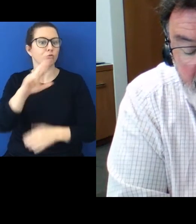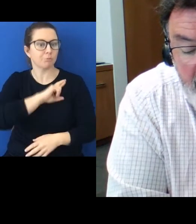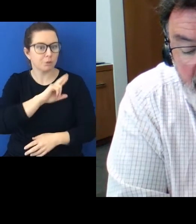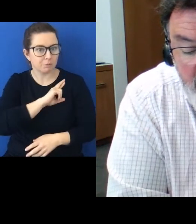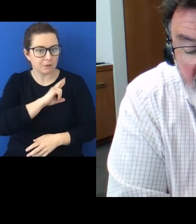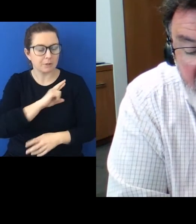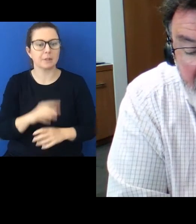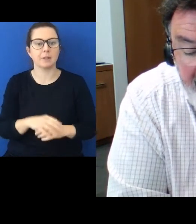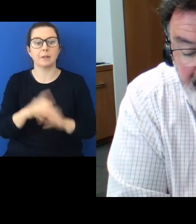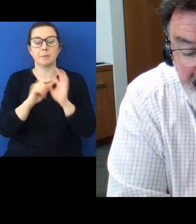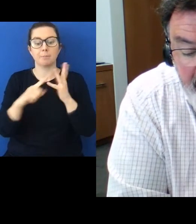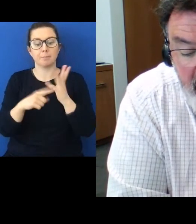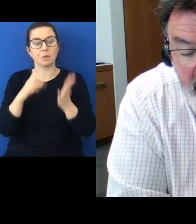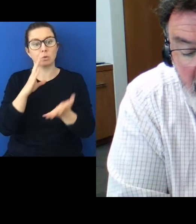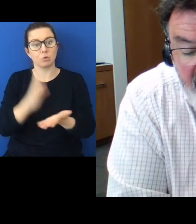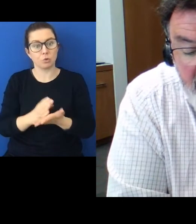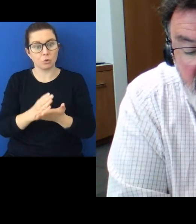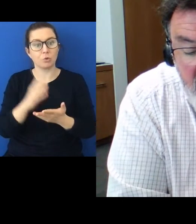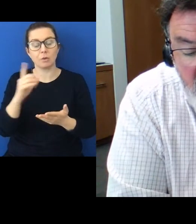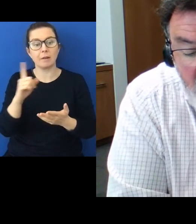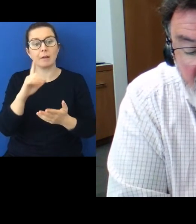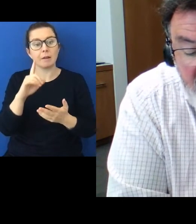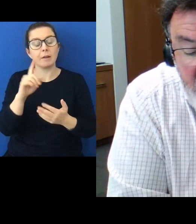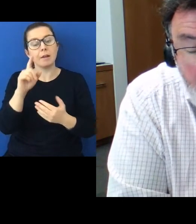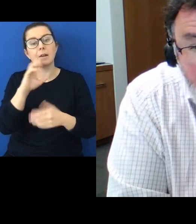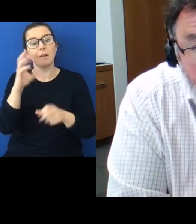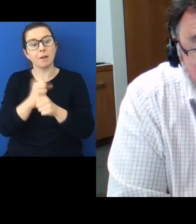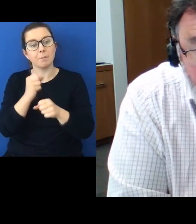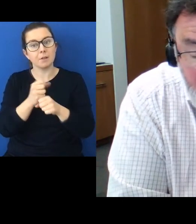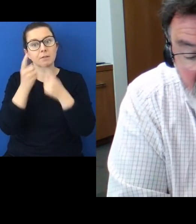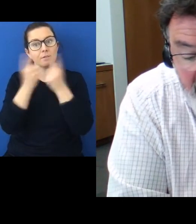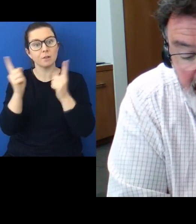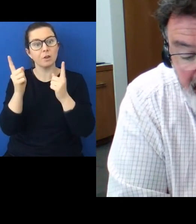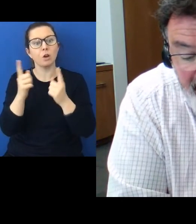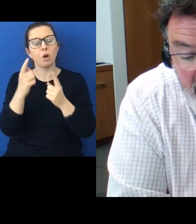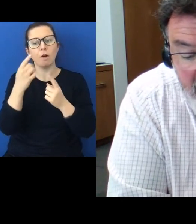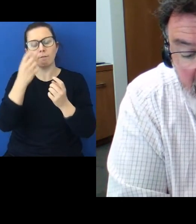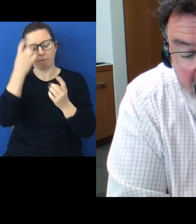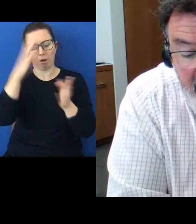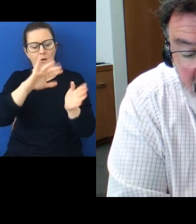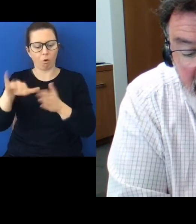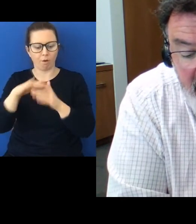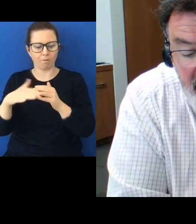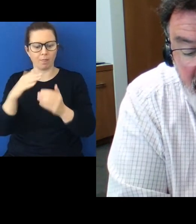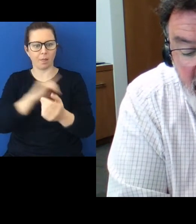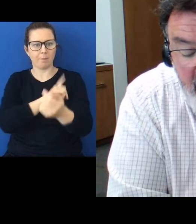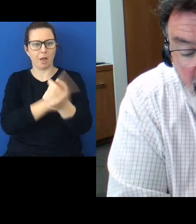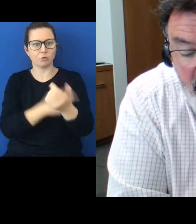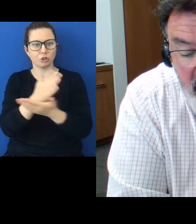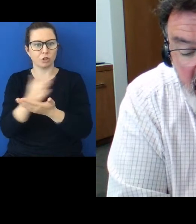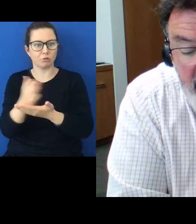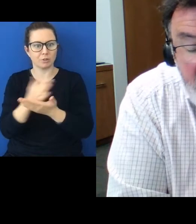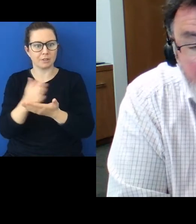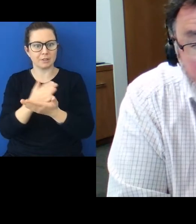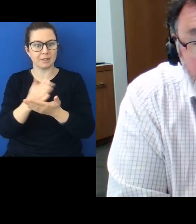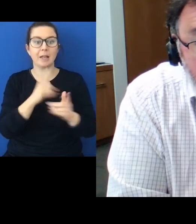To be fair, governments often forget about the power sharing bit and indigenous peoples